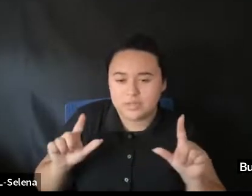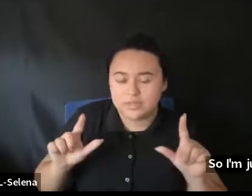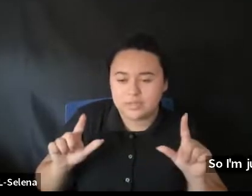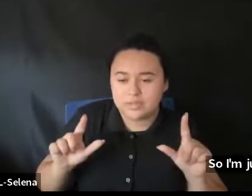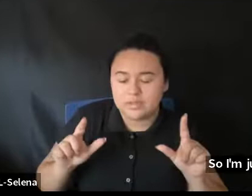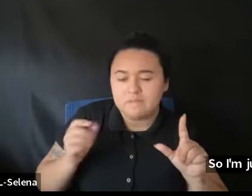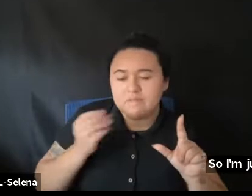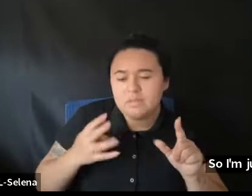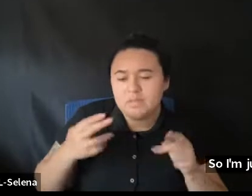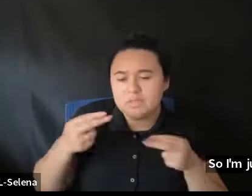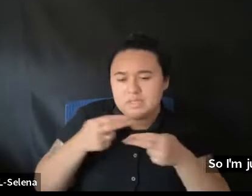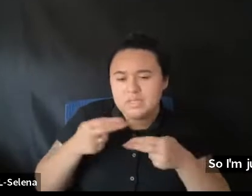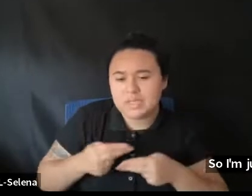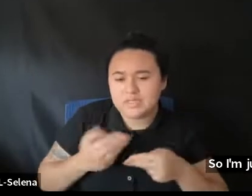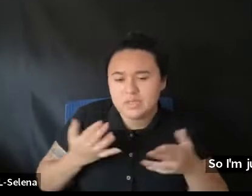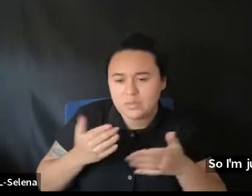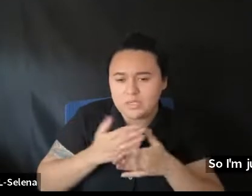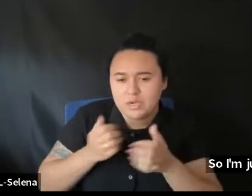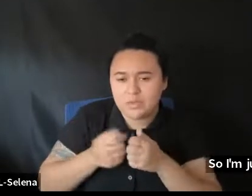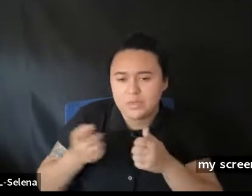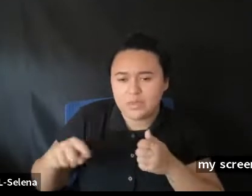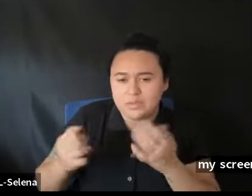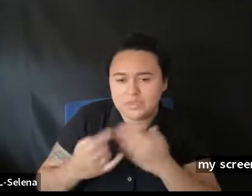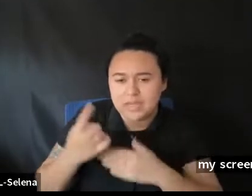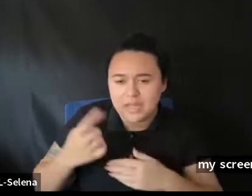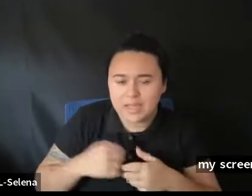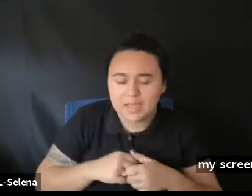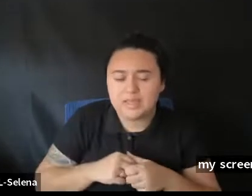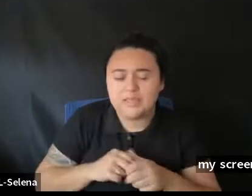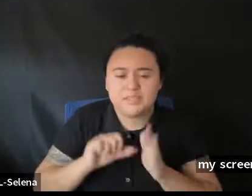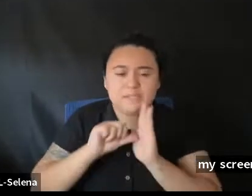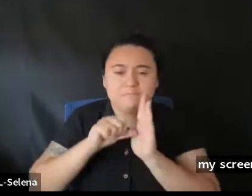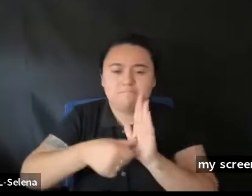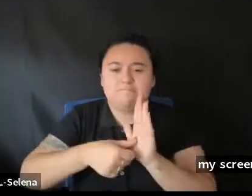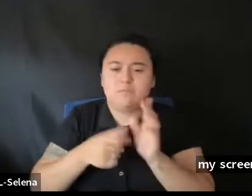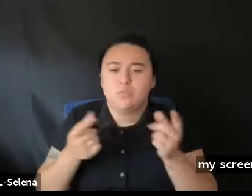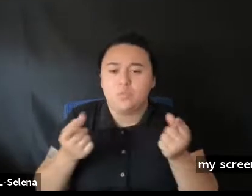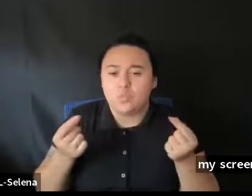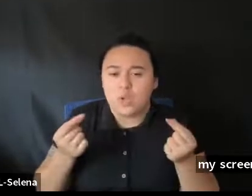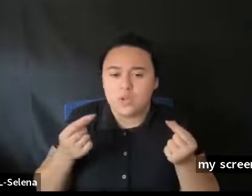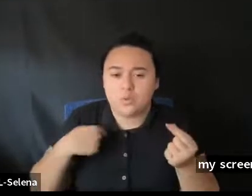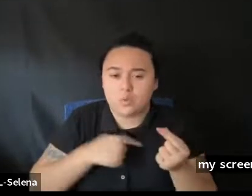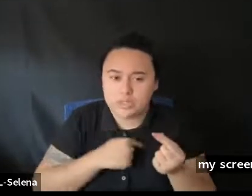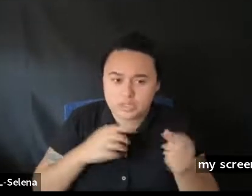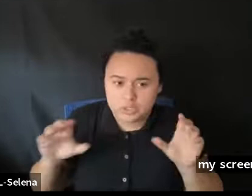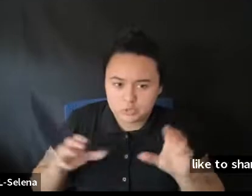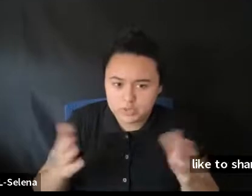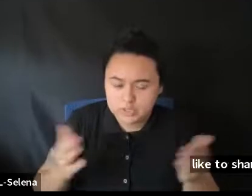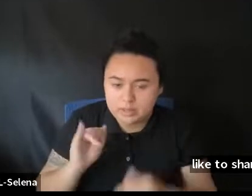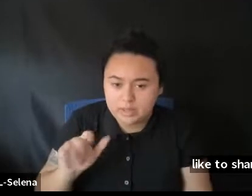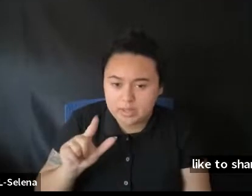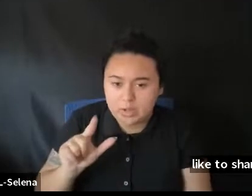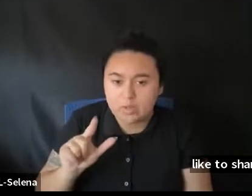few slides that. I'd like to share with you to. To sort of iterate what. Uh. What we do here in Illinois.